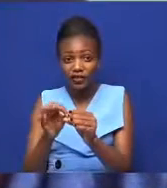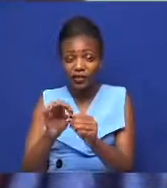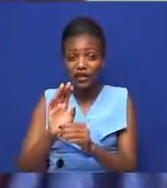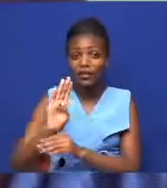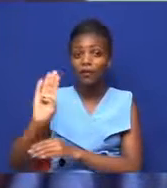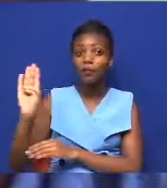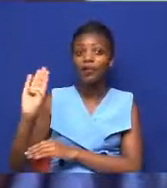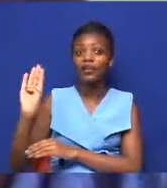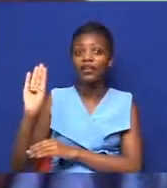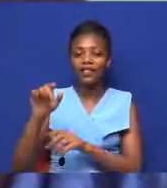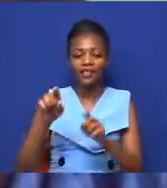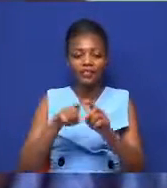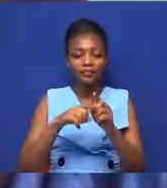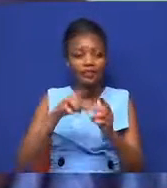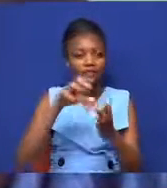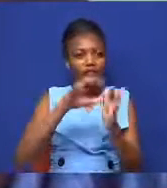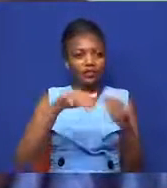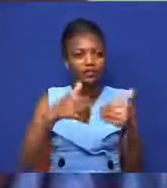the latest that we have tonight?